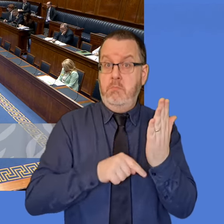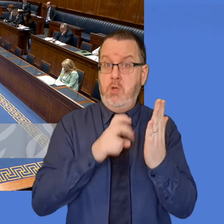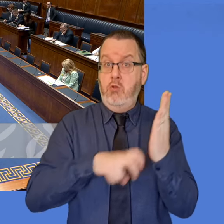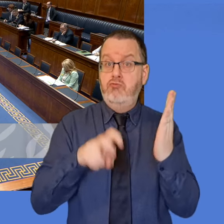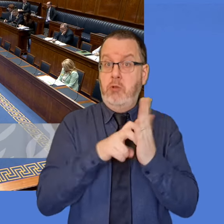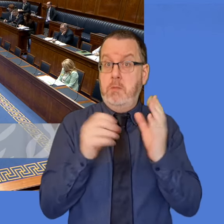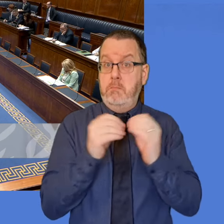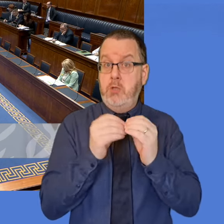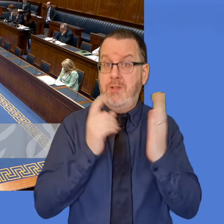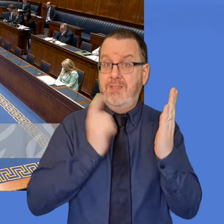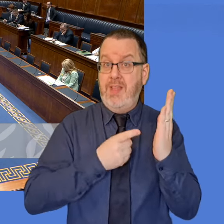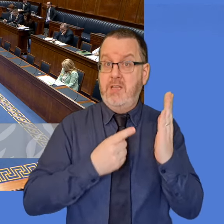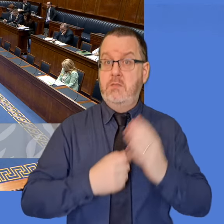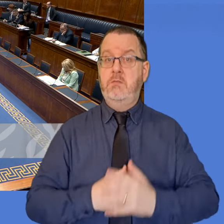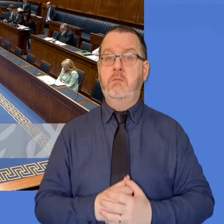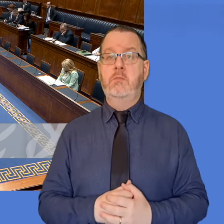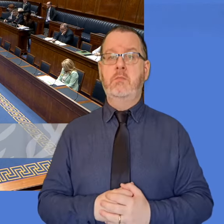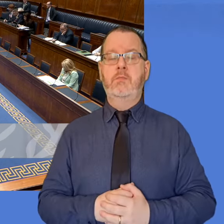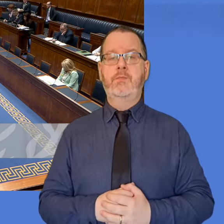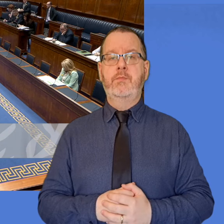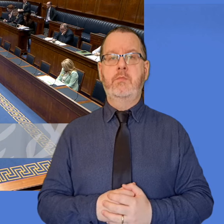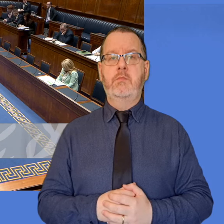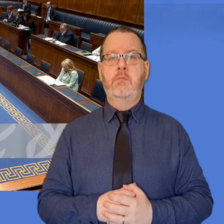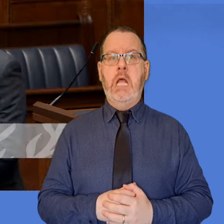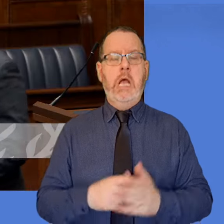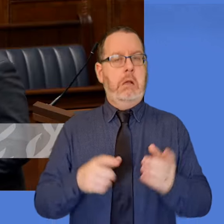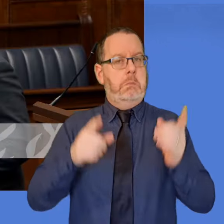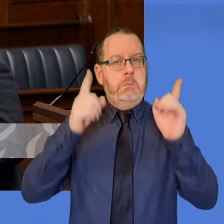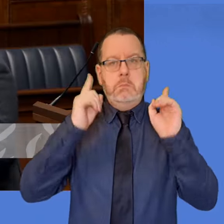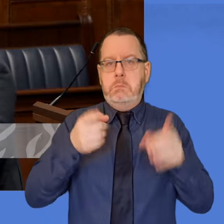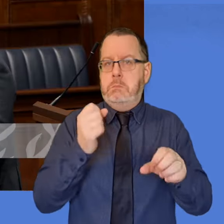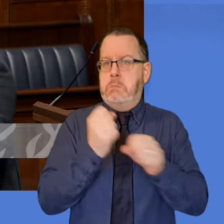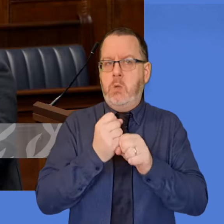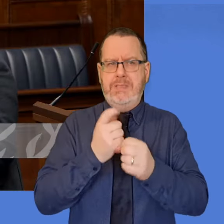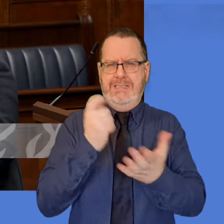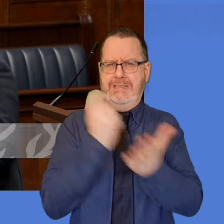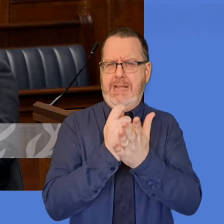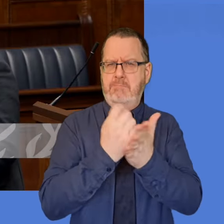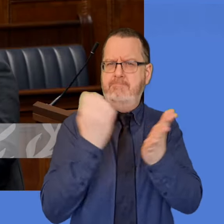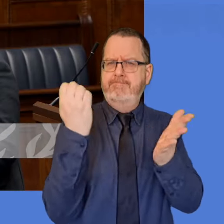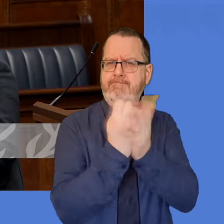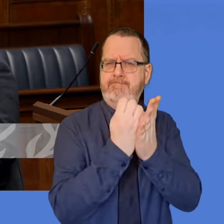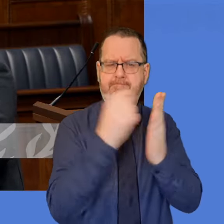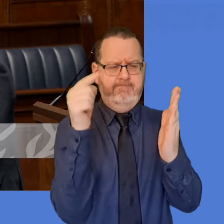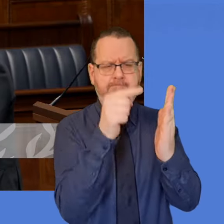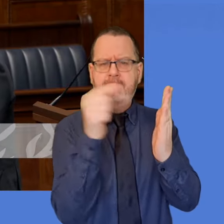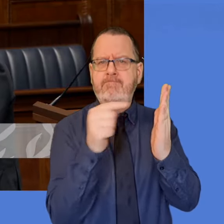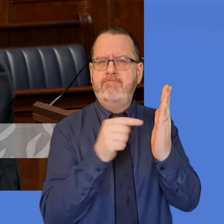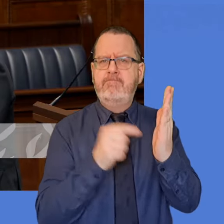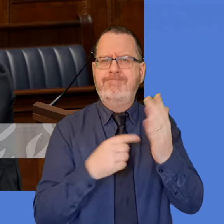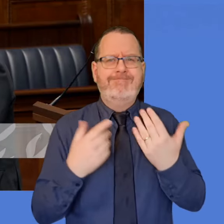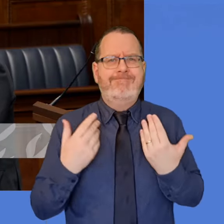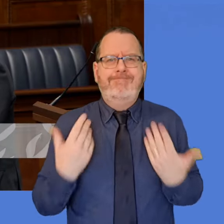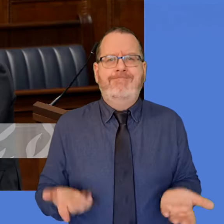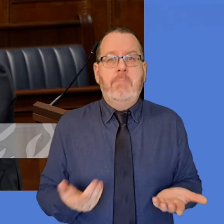dates that have been put in to ensure that this is completed. Obviously, the target date is spring